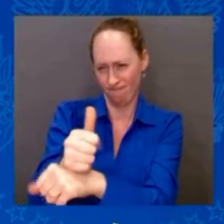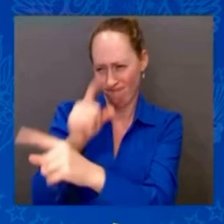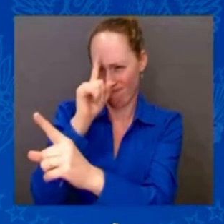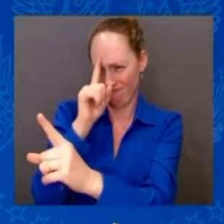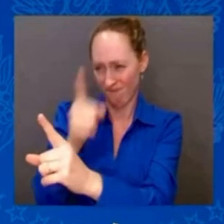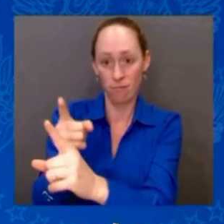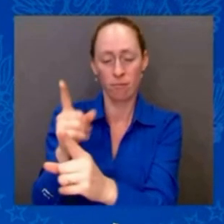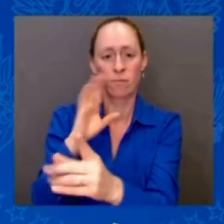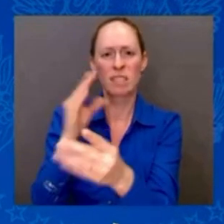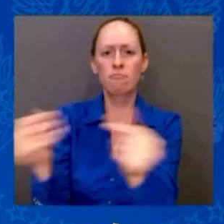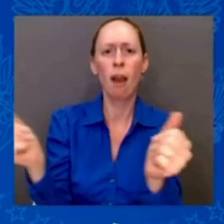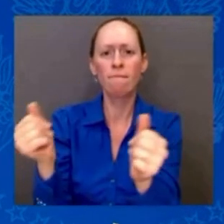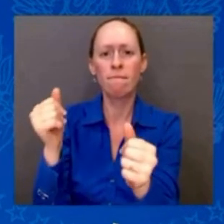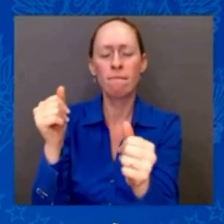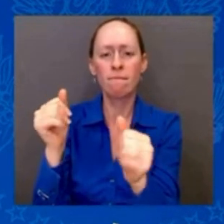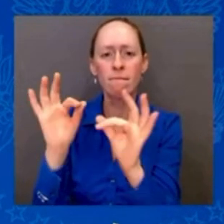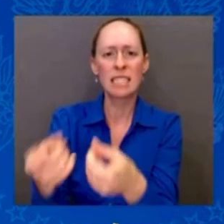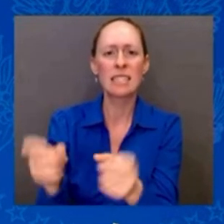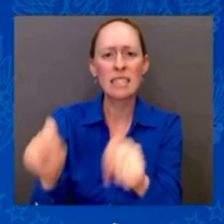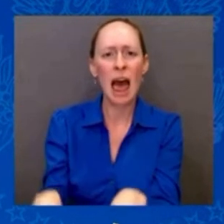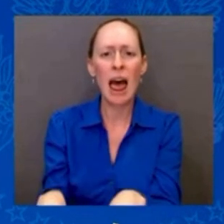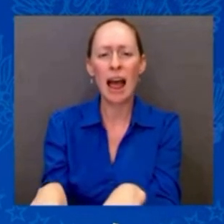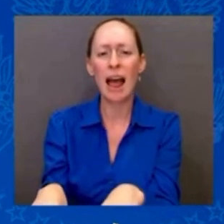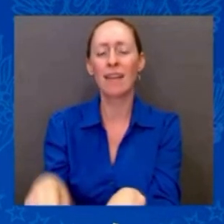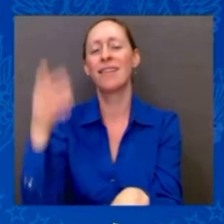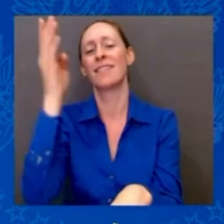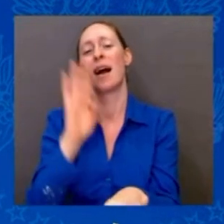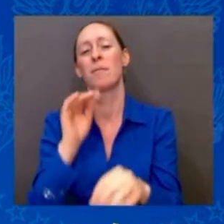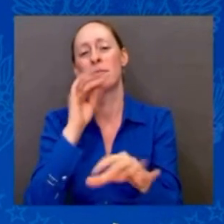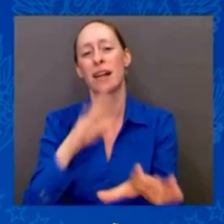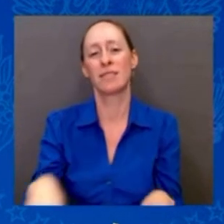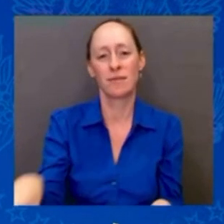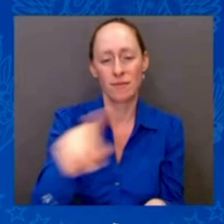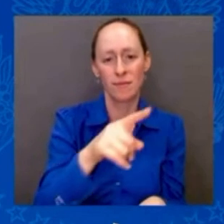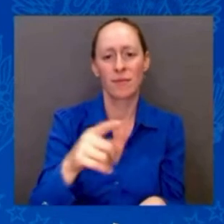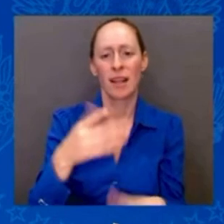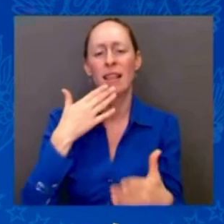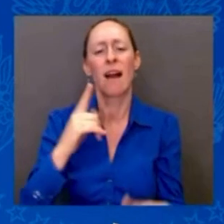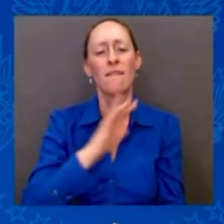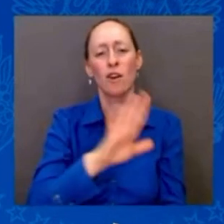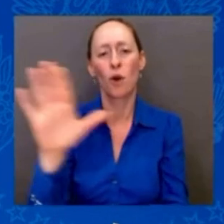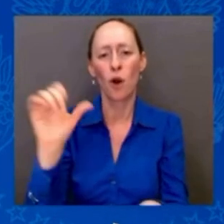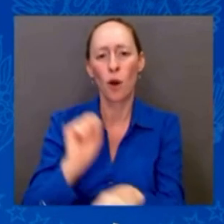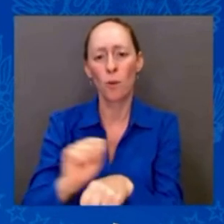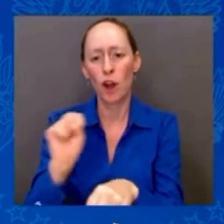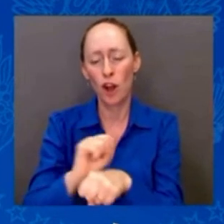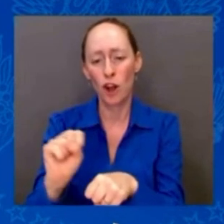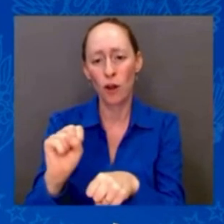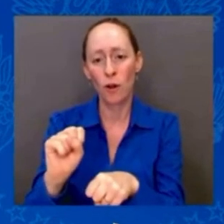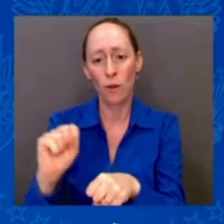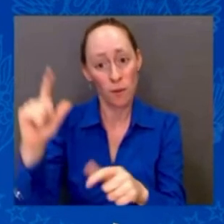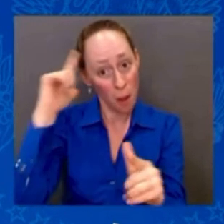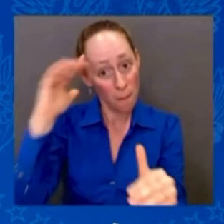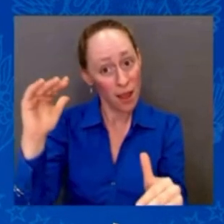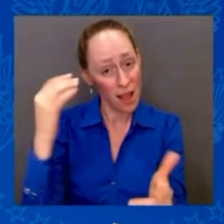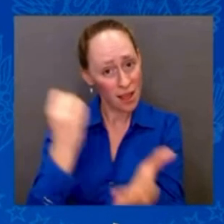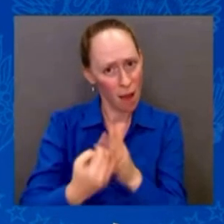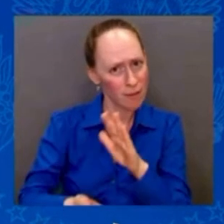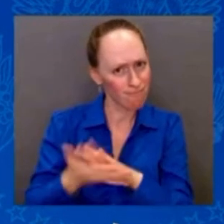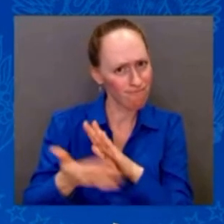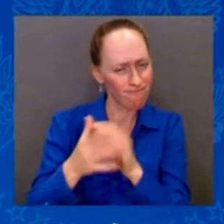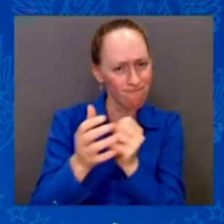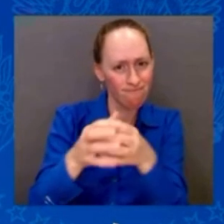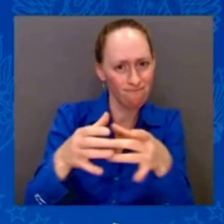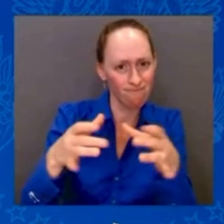what you did. Thanks for — and may — may we continue to have this economic growth. And may God